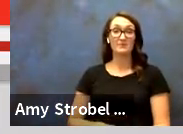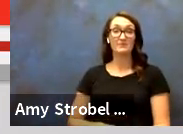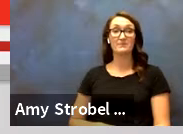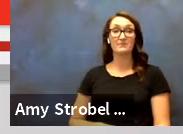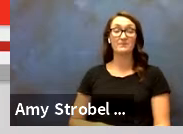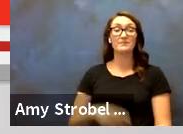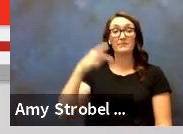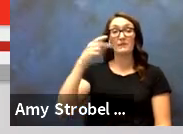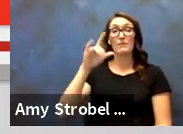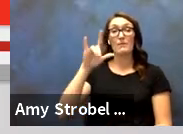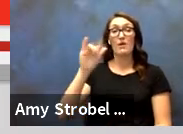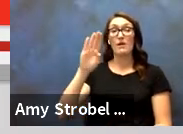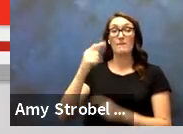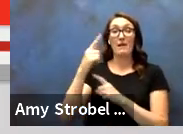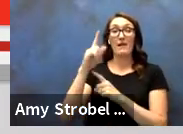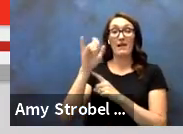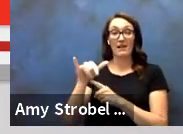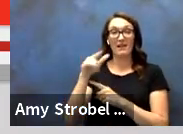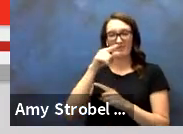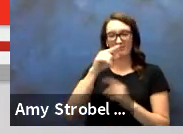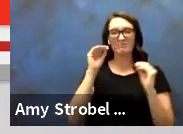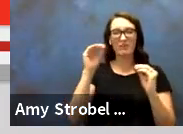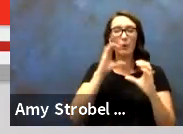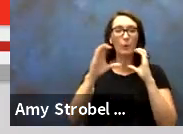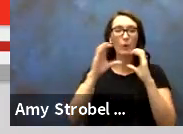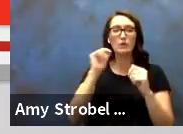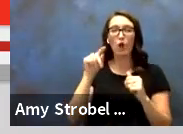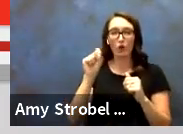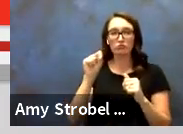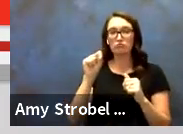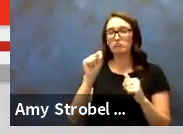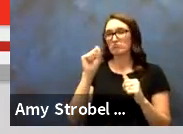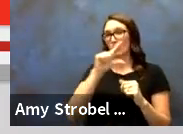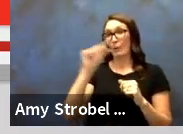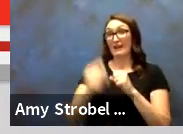Polly Begley, Communication Arts Instructor, 20 years.